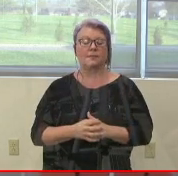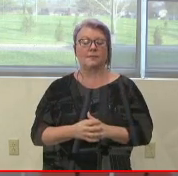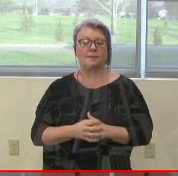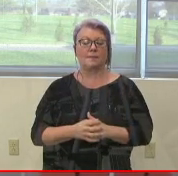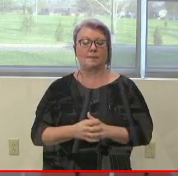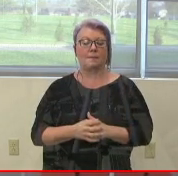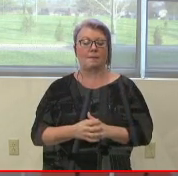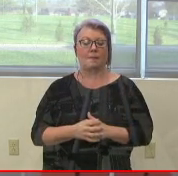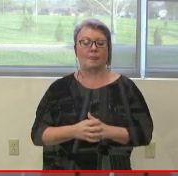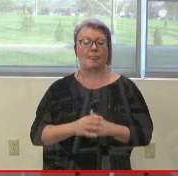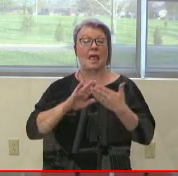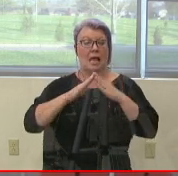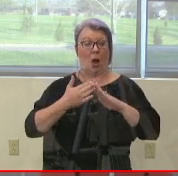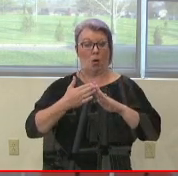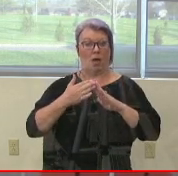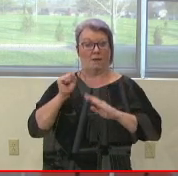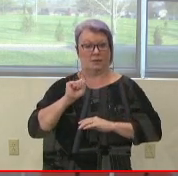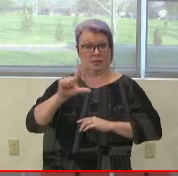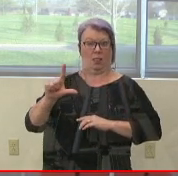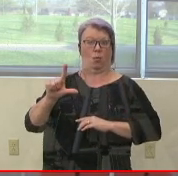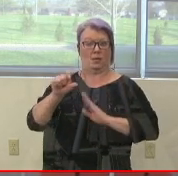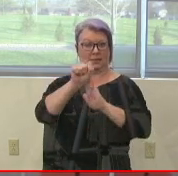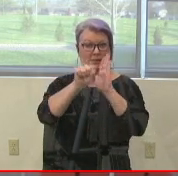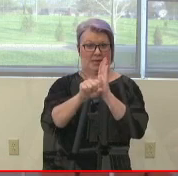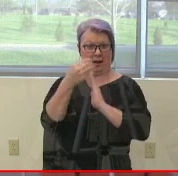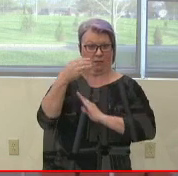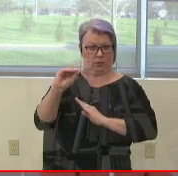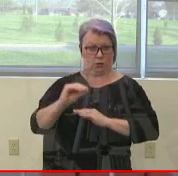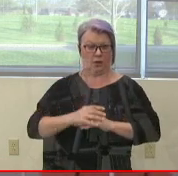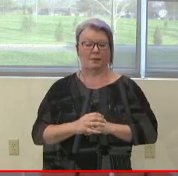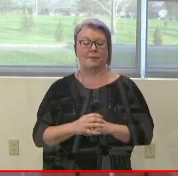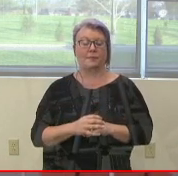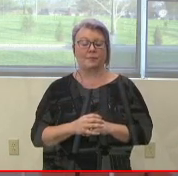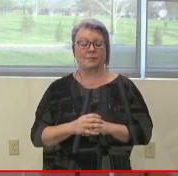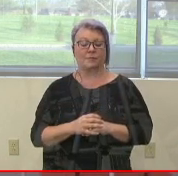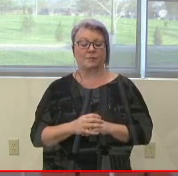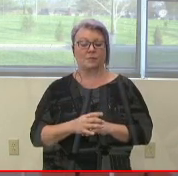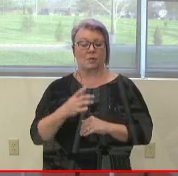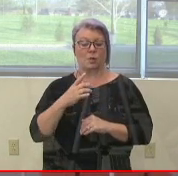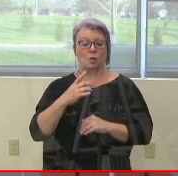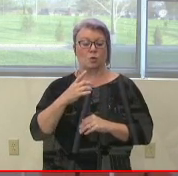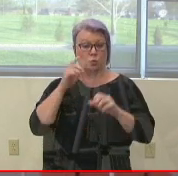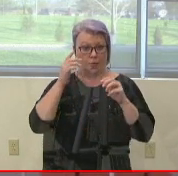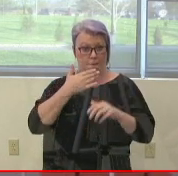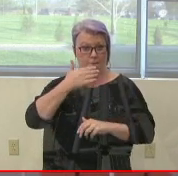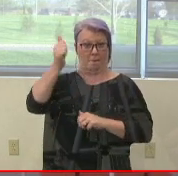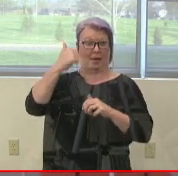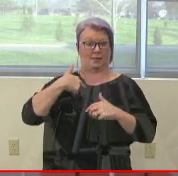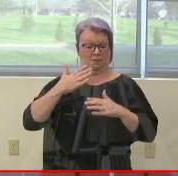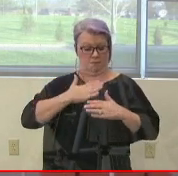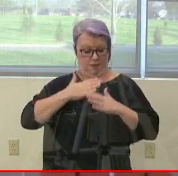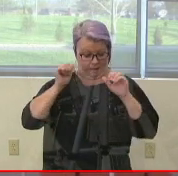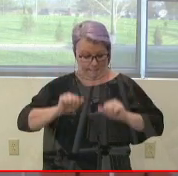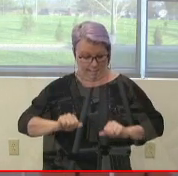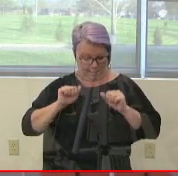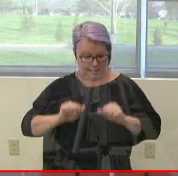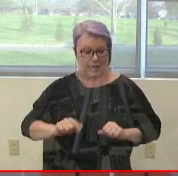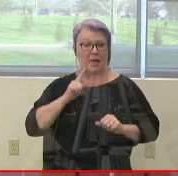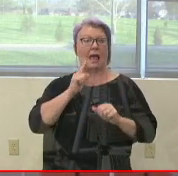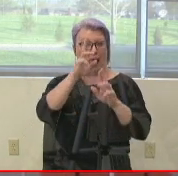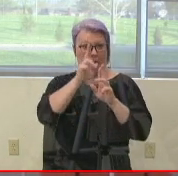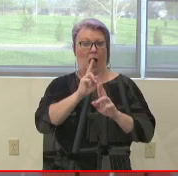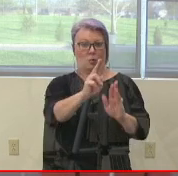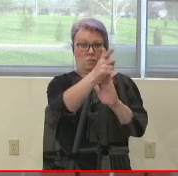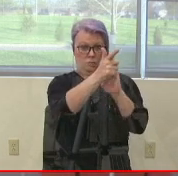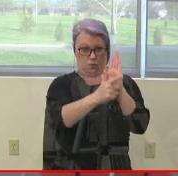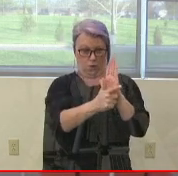of St. Louis, state of Missouri, county of St. Louis, state of Missouri, to the best of my ability and according to law, to the best